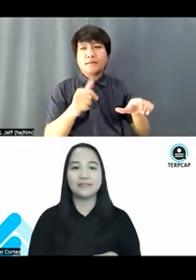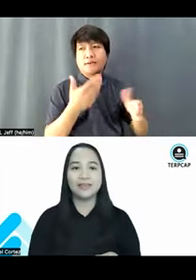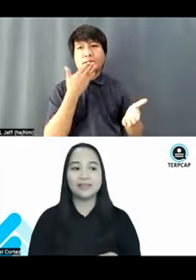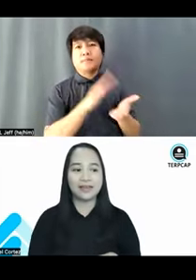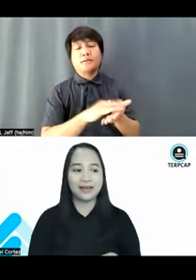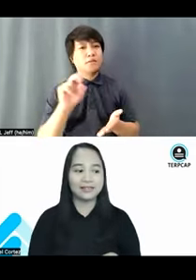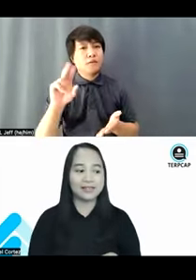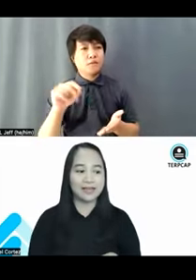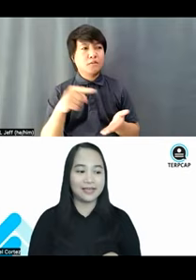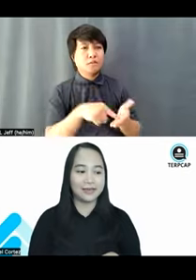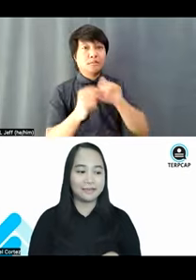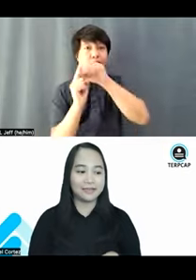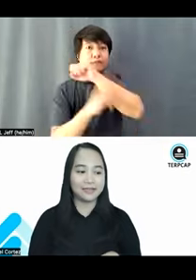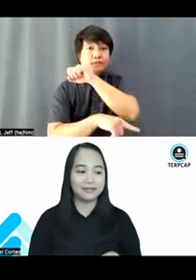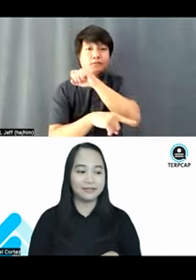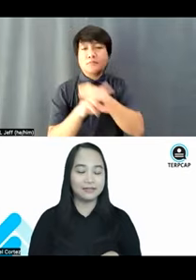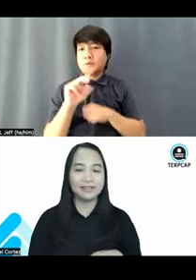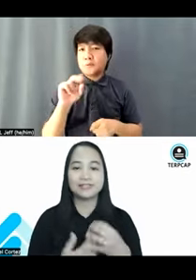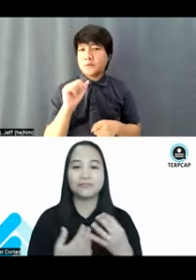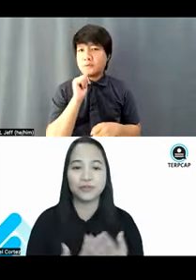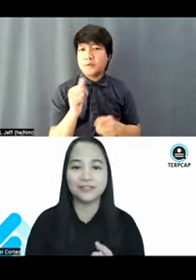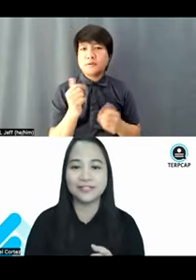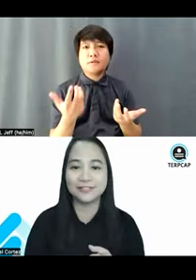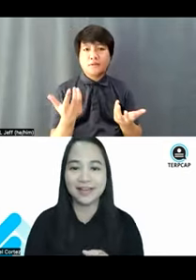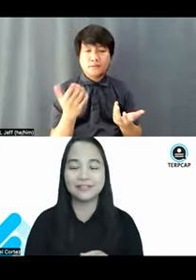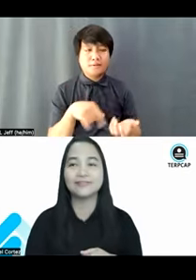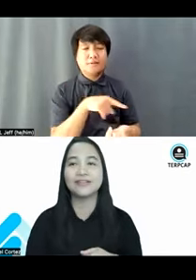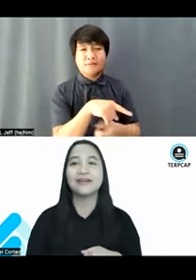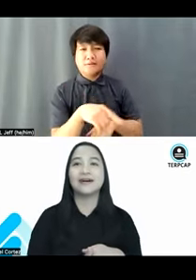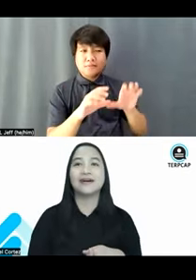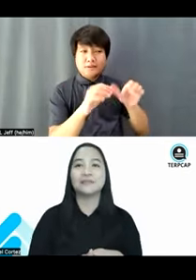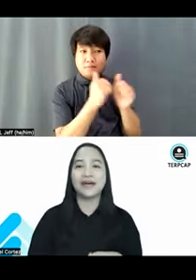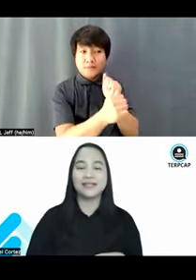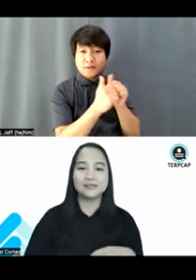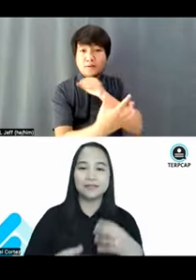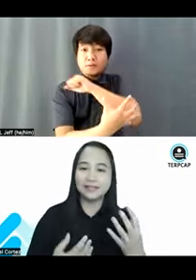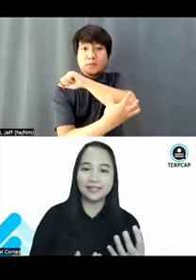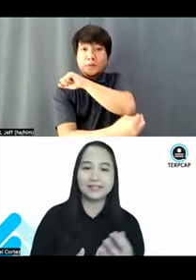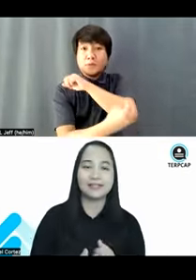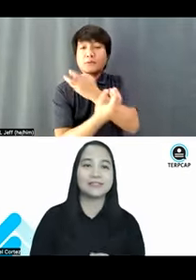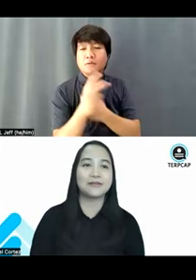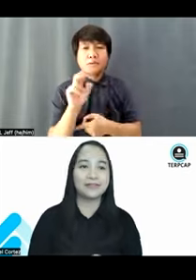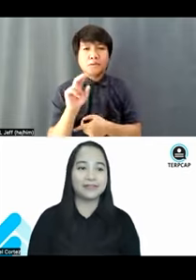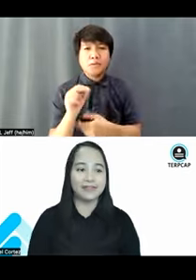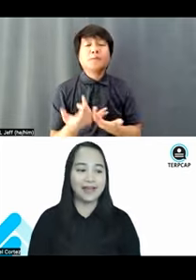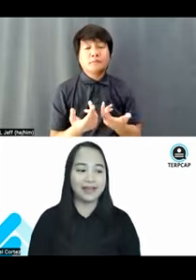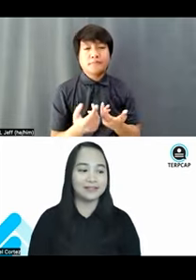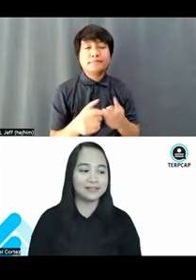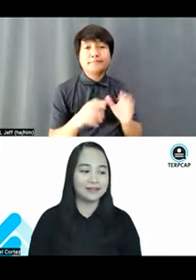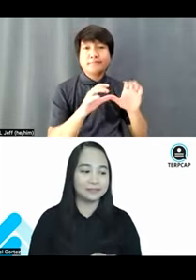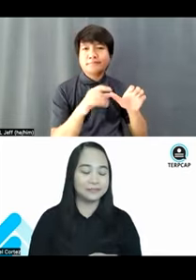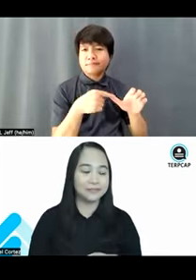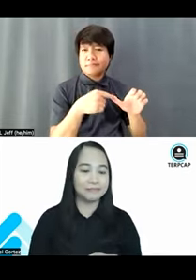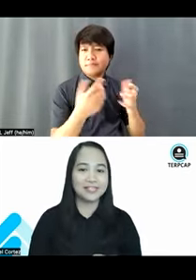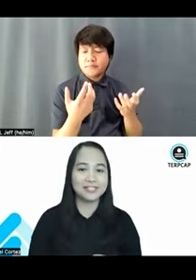something that I am less fortunate to have. My disability is not something that